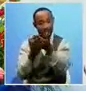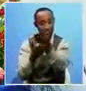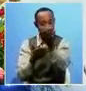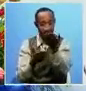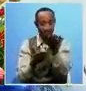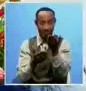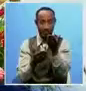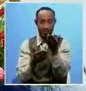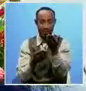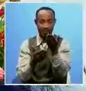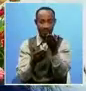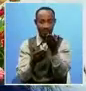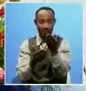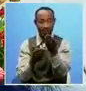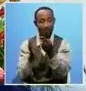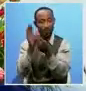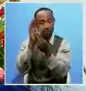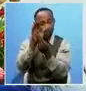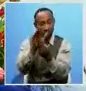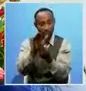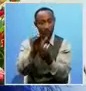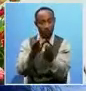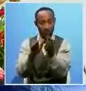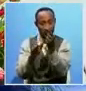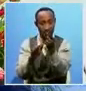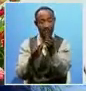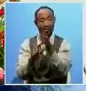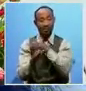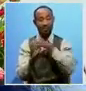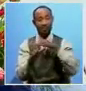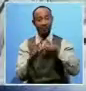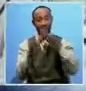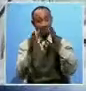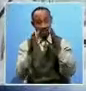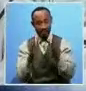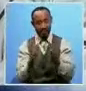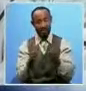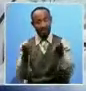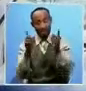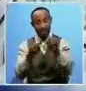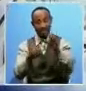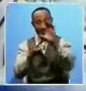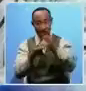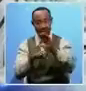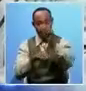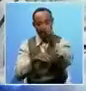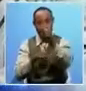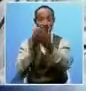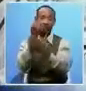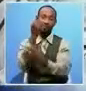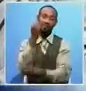going to practice this practical Christianity when the church itself is poor?